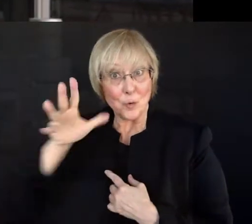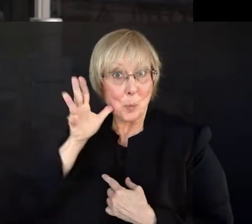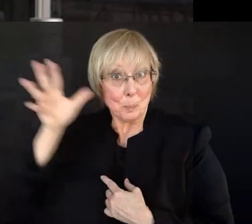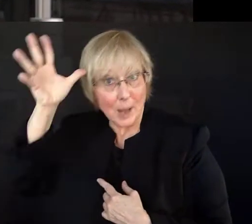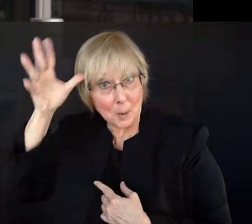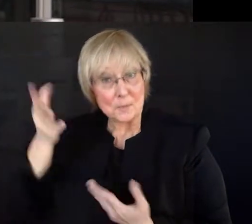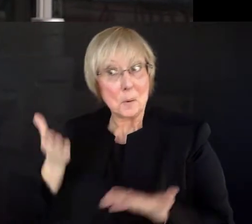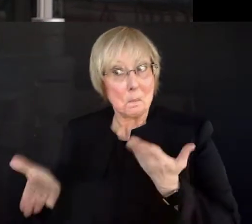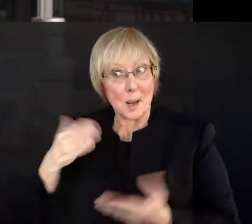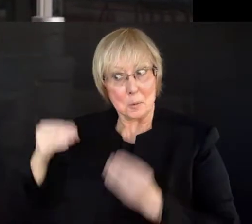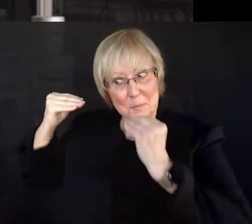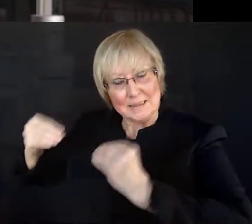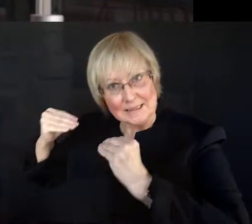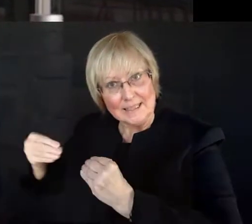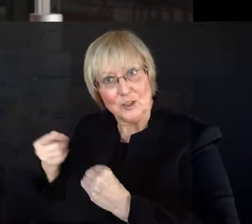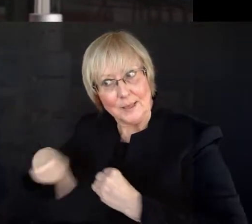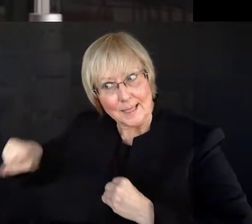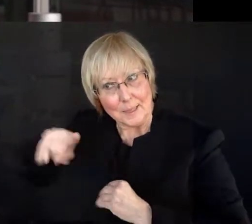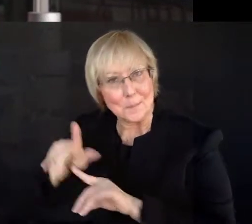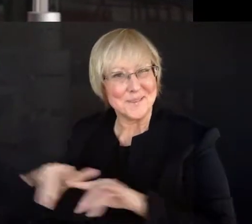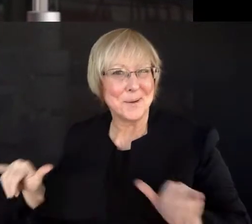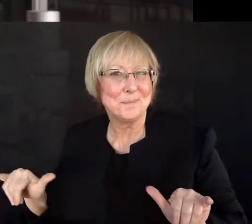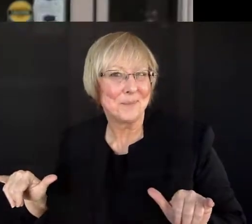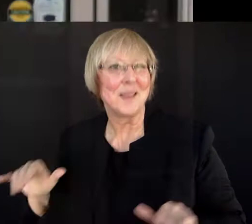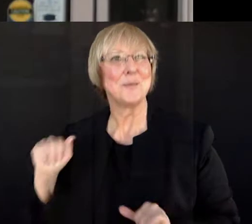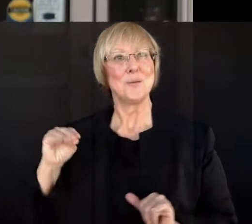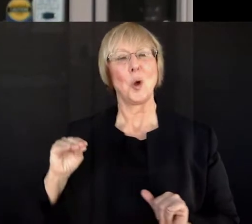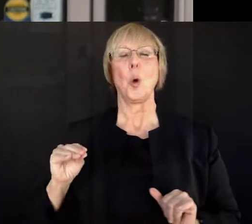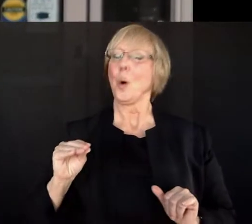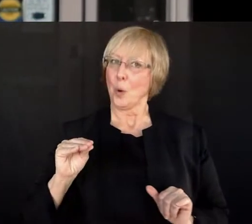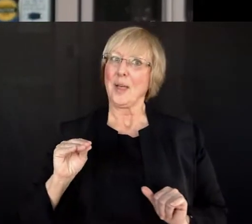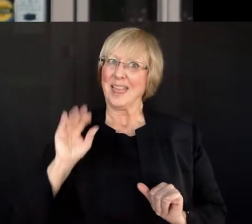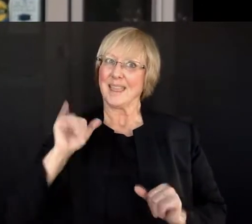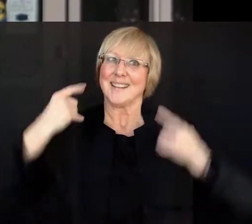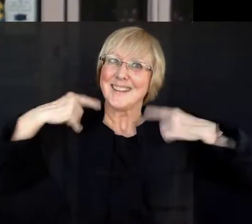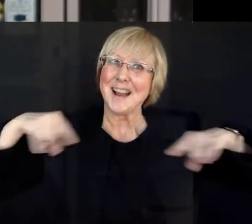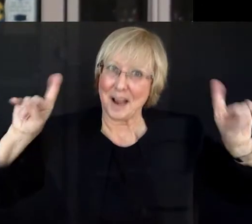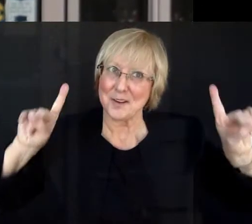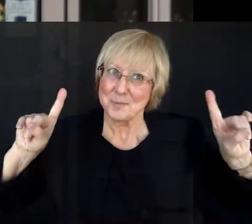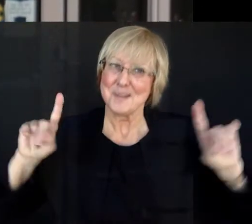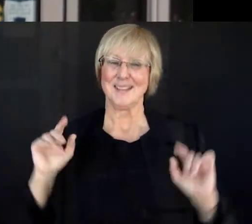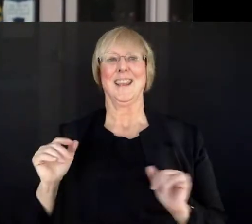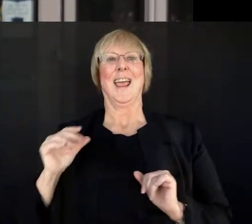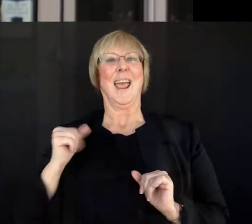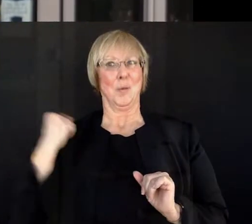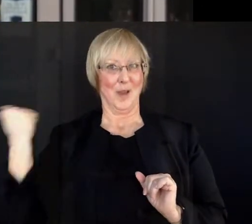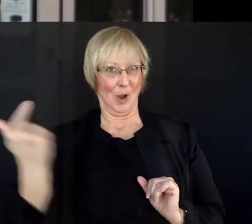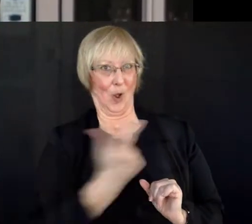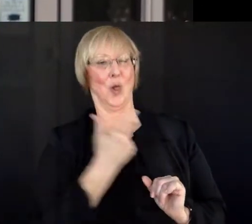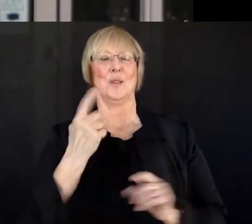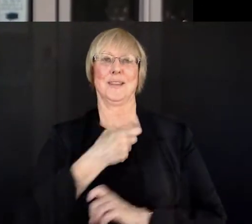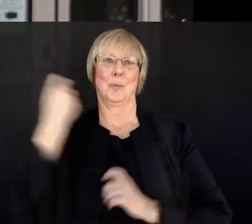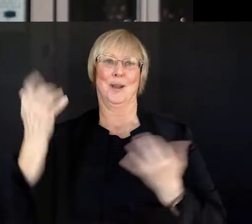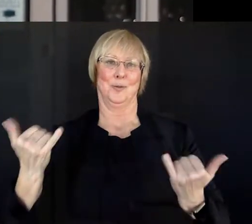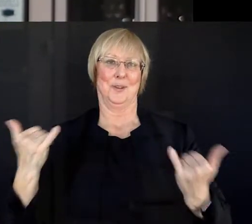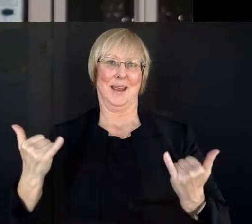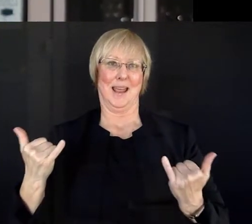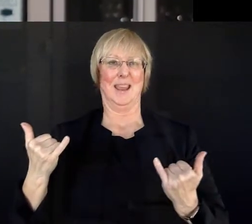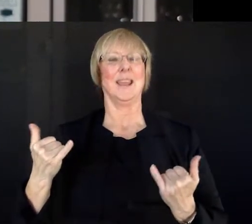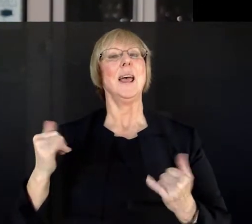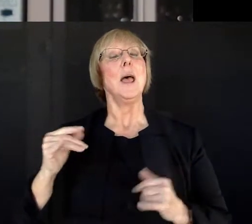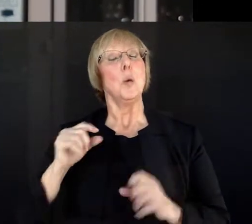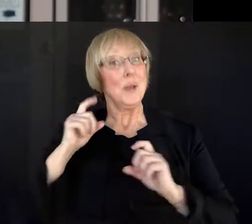as parents, your kids have been home and you've been teachers during this time. So to have the accomplishment that we all collectively celebrate